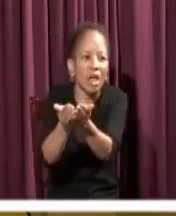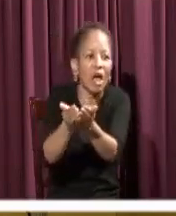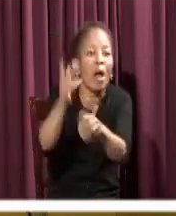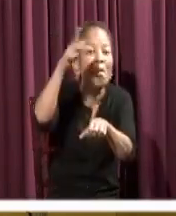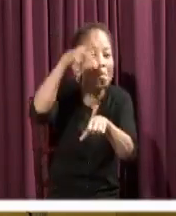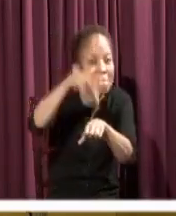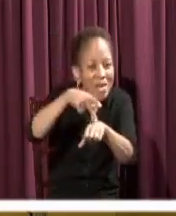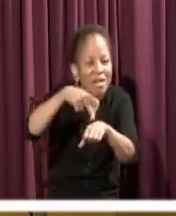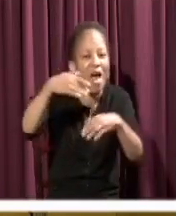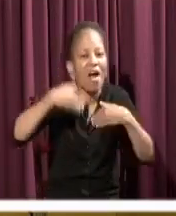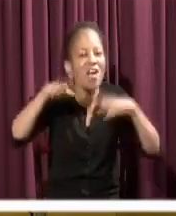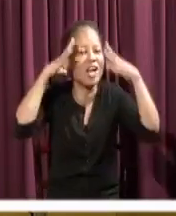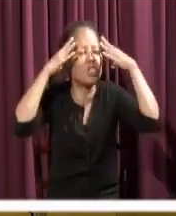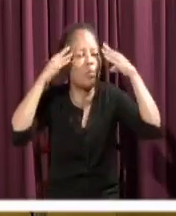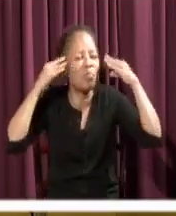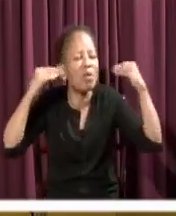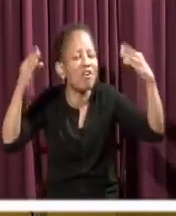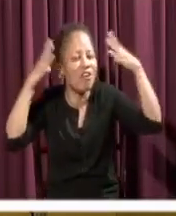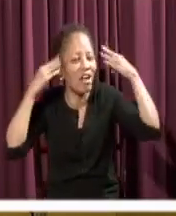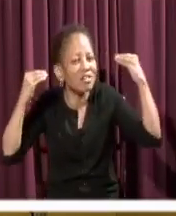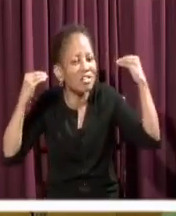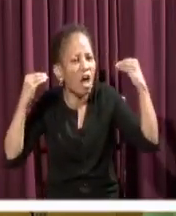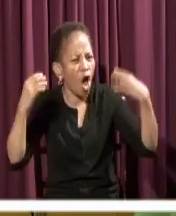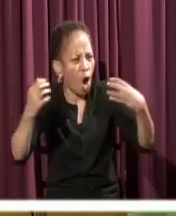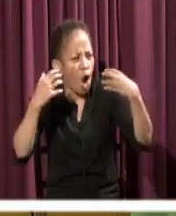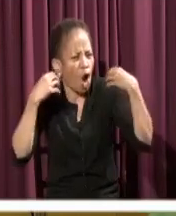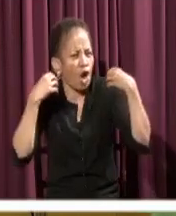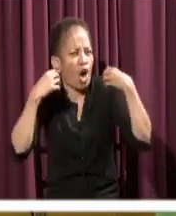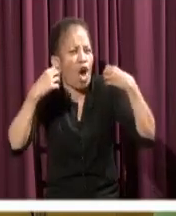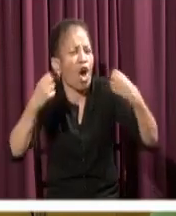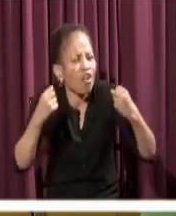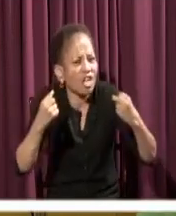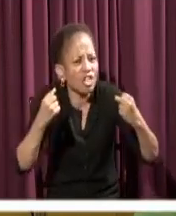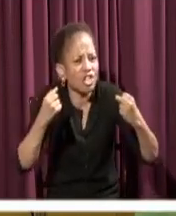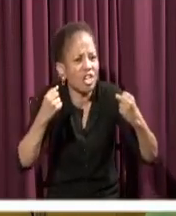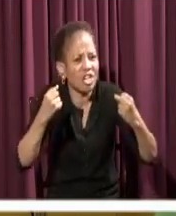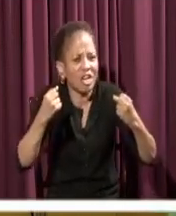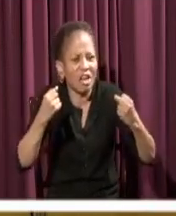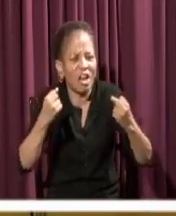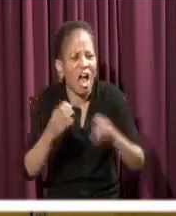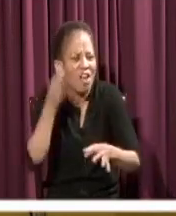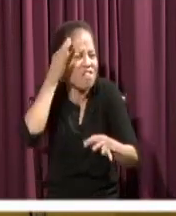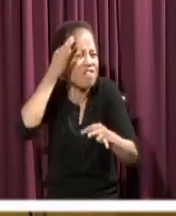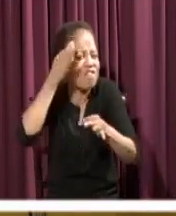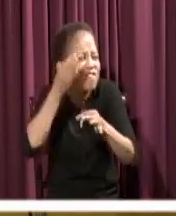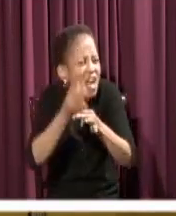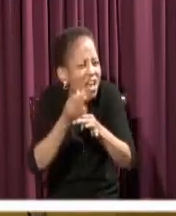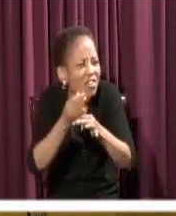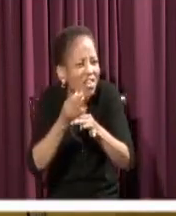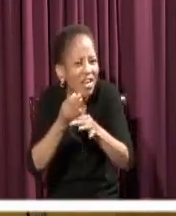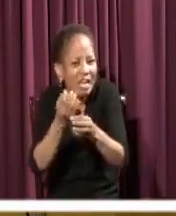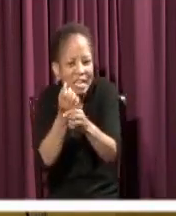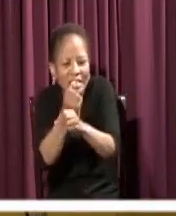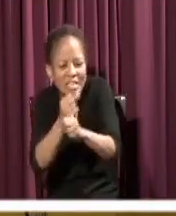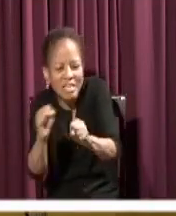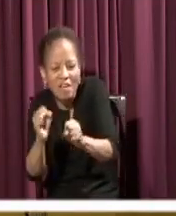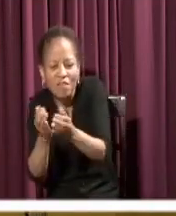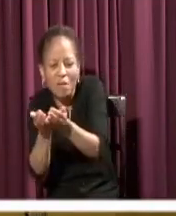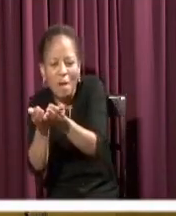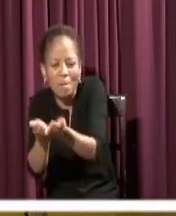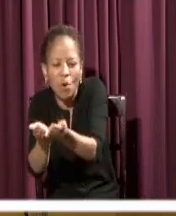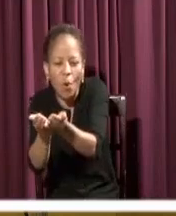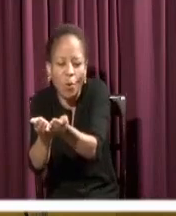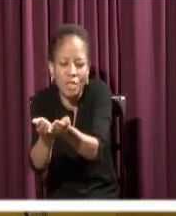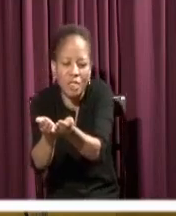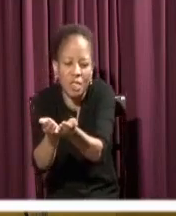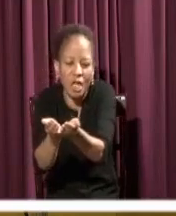alone had the courage and the faith to leave the safety of the boat and start to do what Jesus told him to